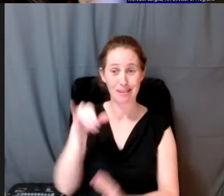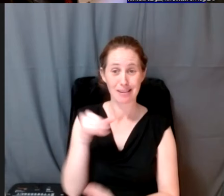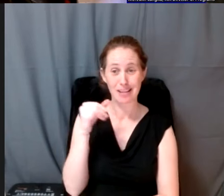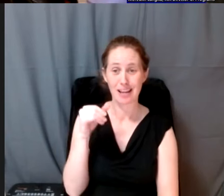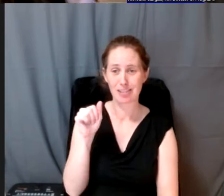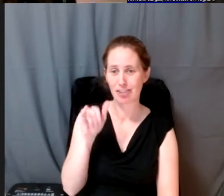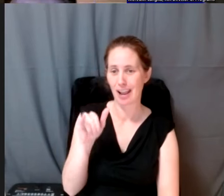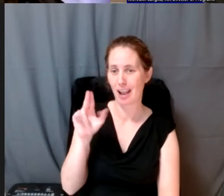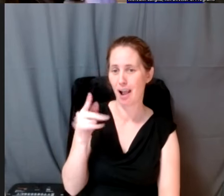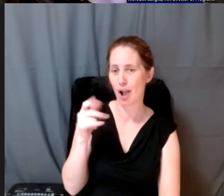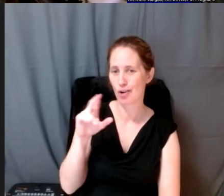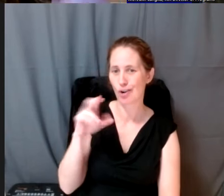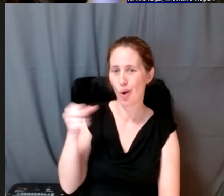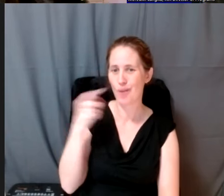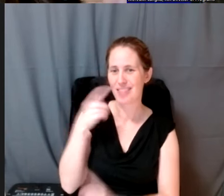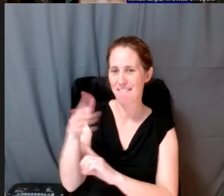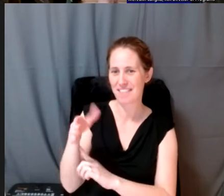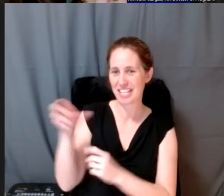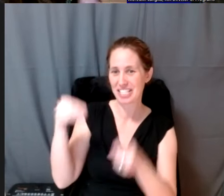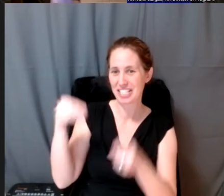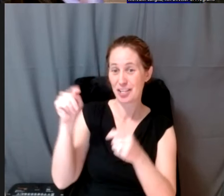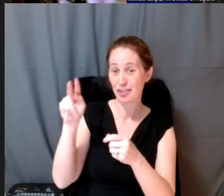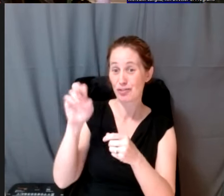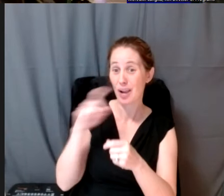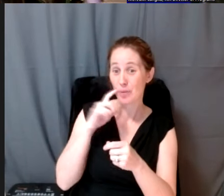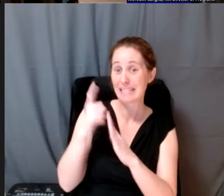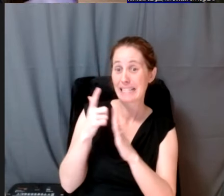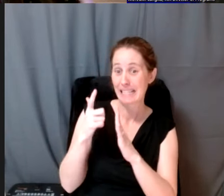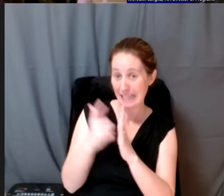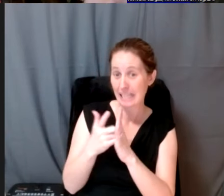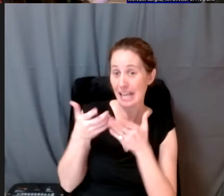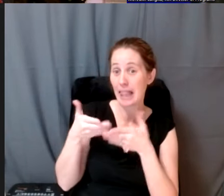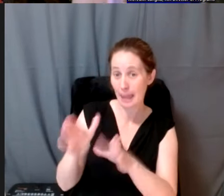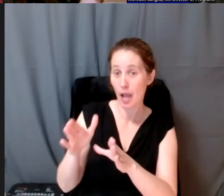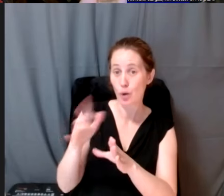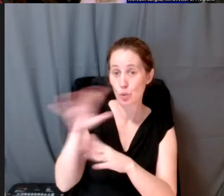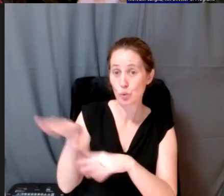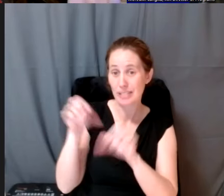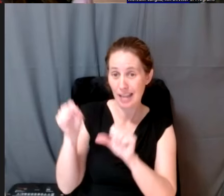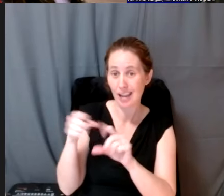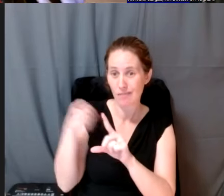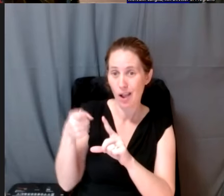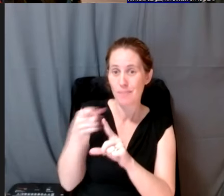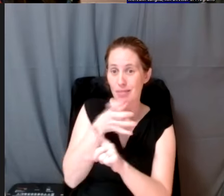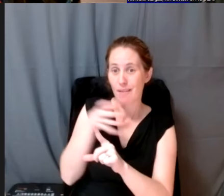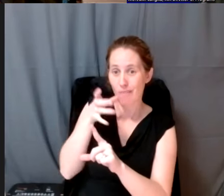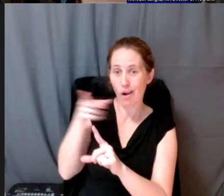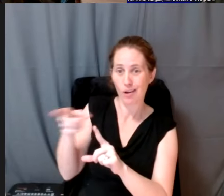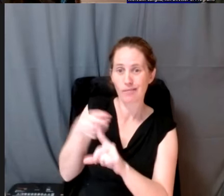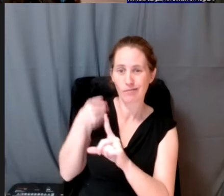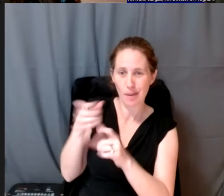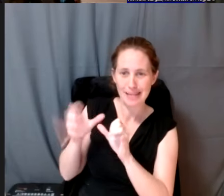up the first salmon that the tribe was legally allowed to take from Willamette Falls, which is owned by the Army Corps of Engineers, that moment